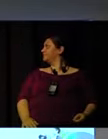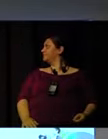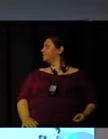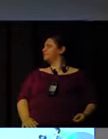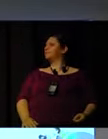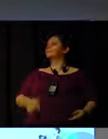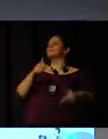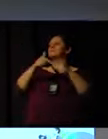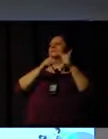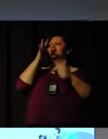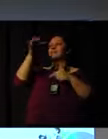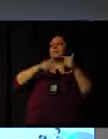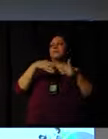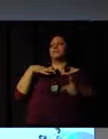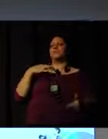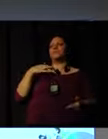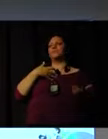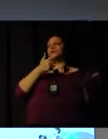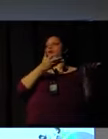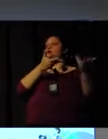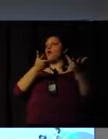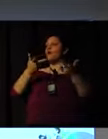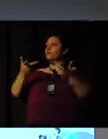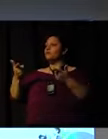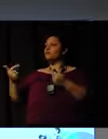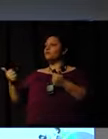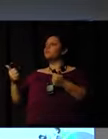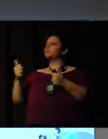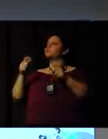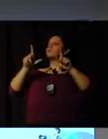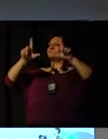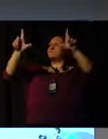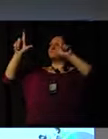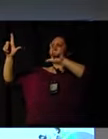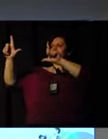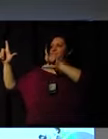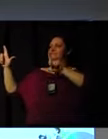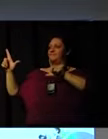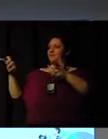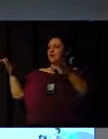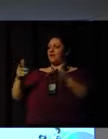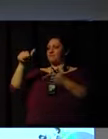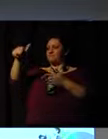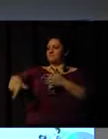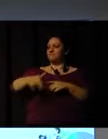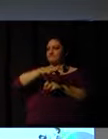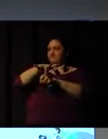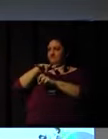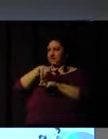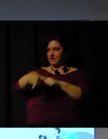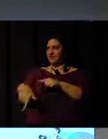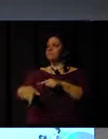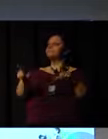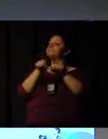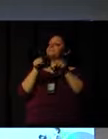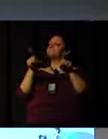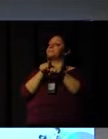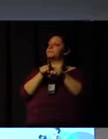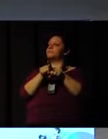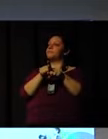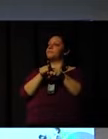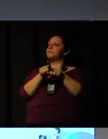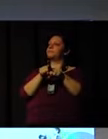future voluntary work. I invite everyone for poster sessions